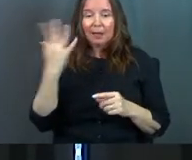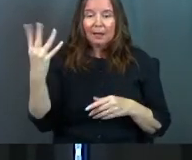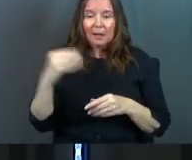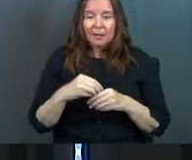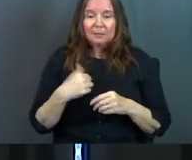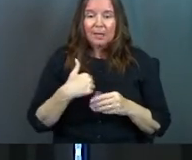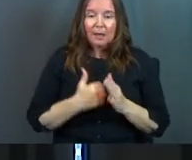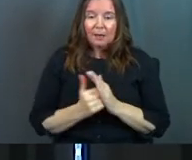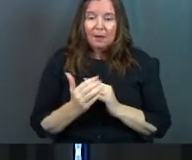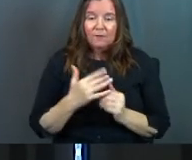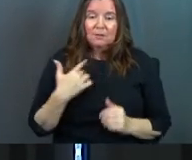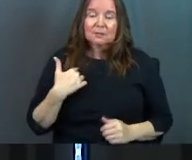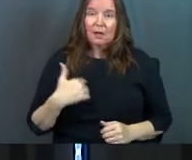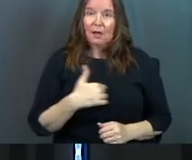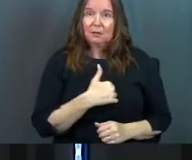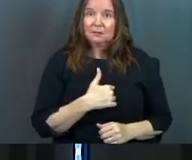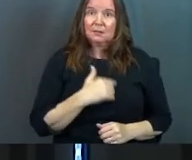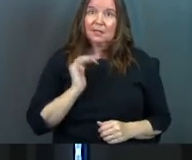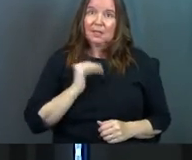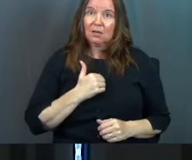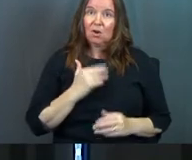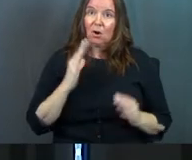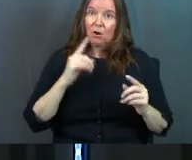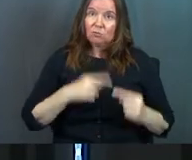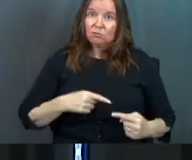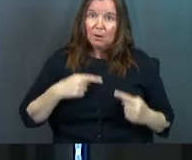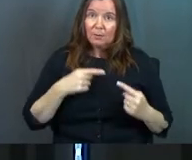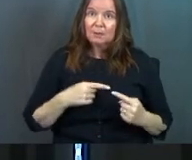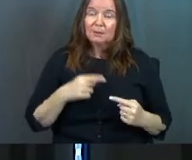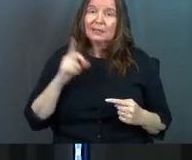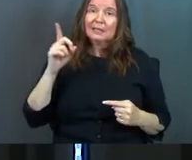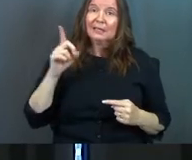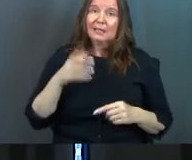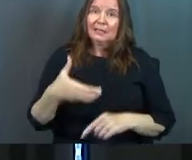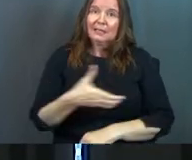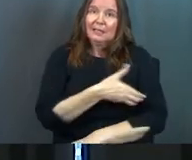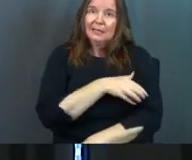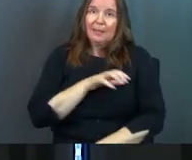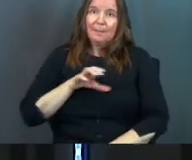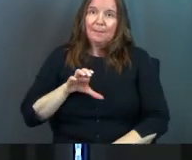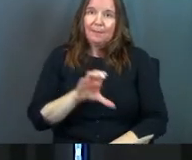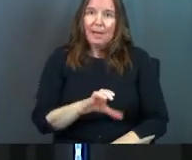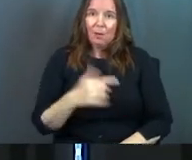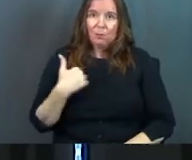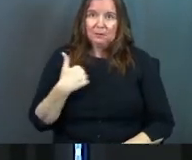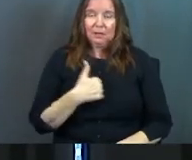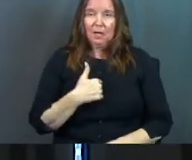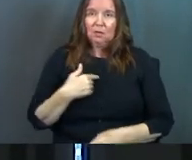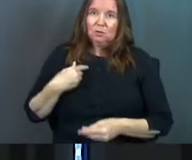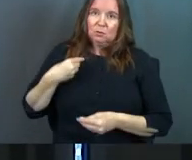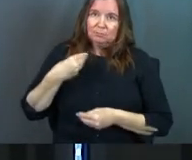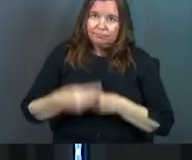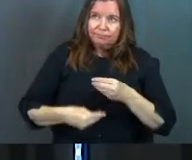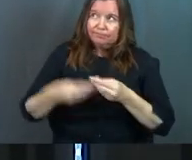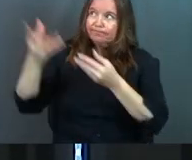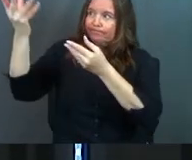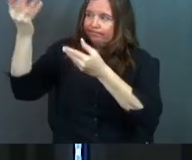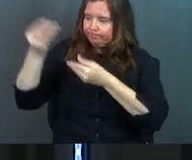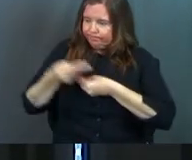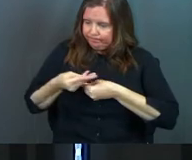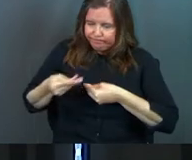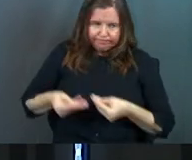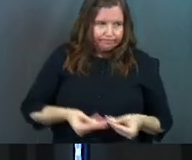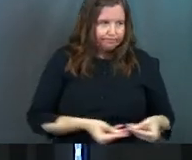comes and God comforts us in our troubles, He empowers us to pass that comfort along.